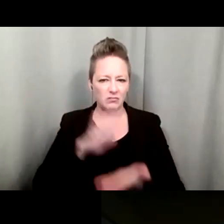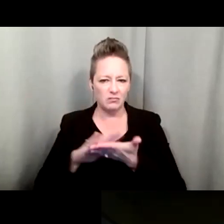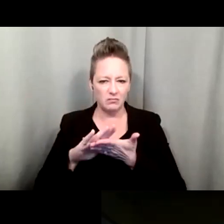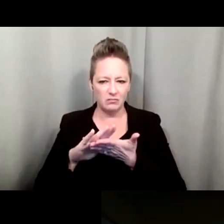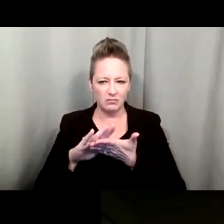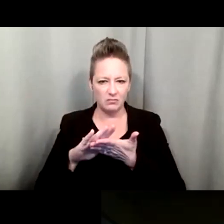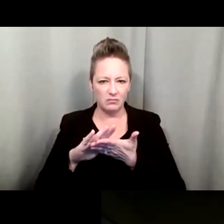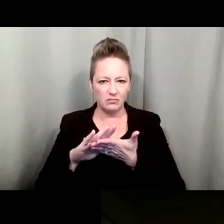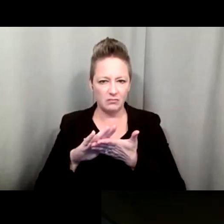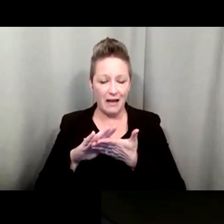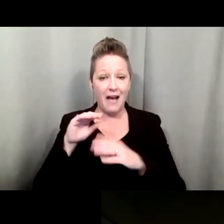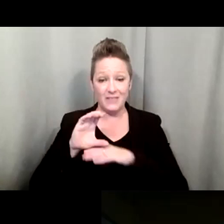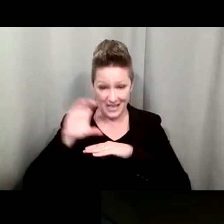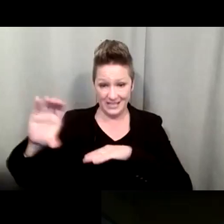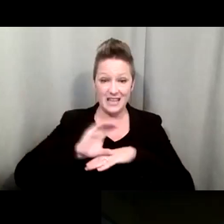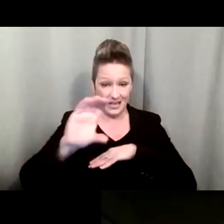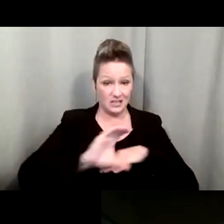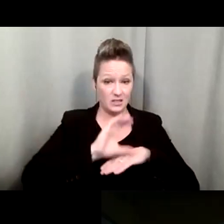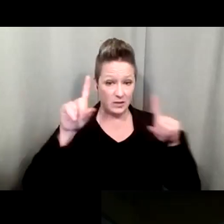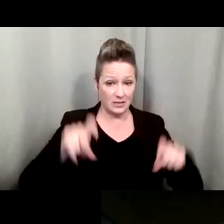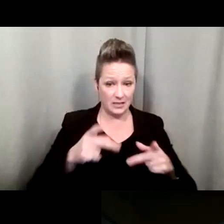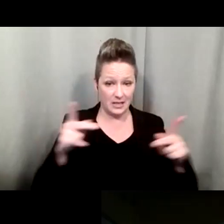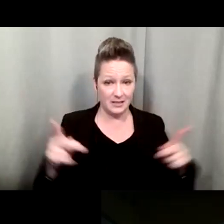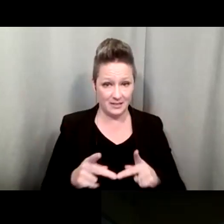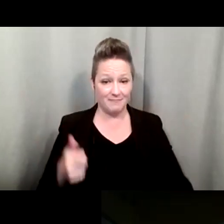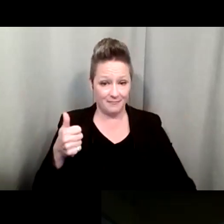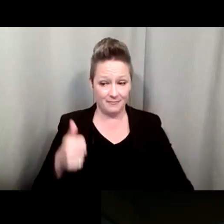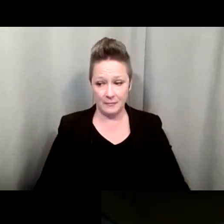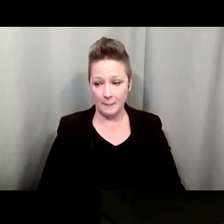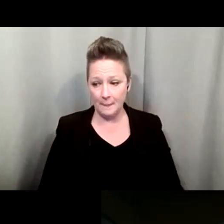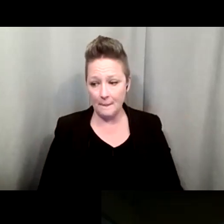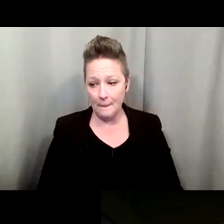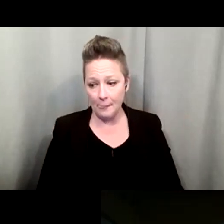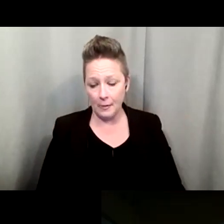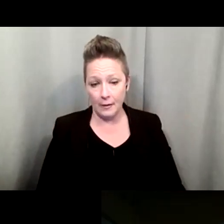And so I have sent a stack out to testing sites. So there's options.